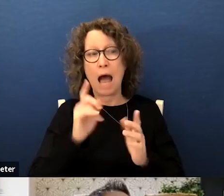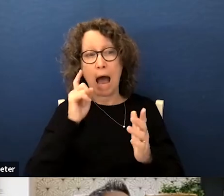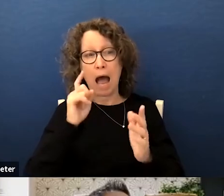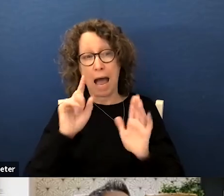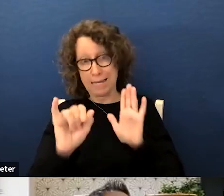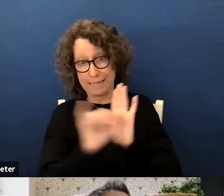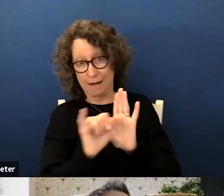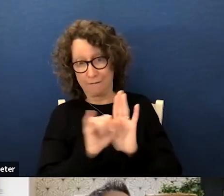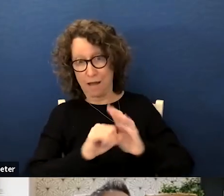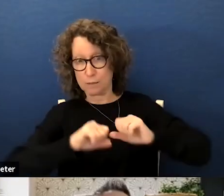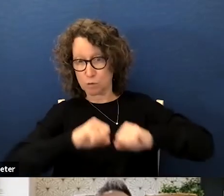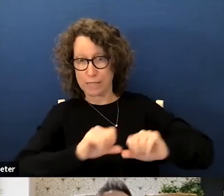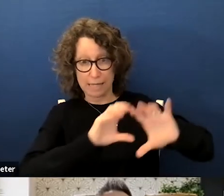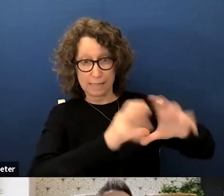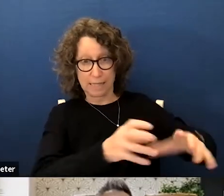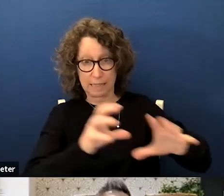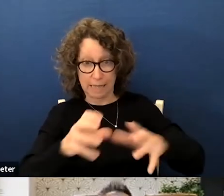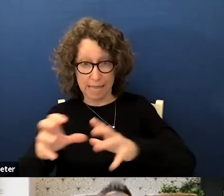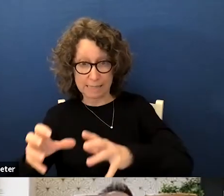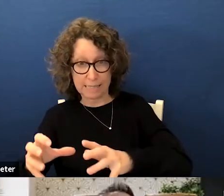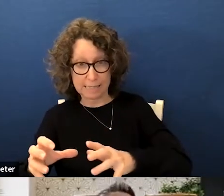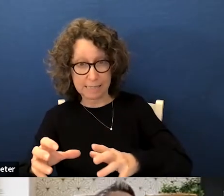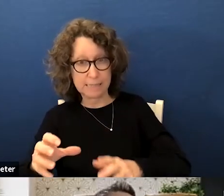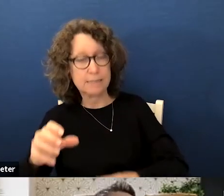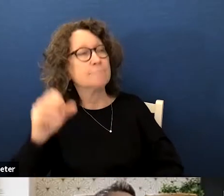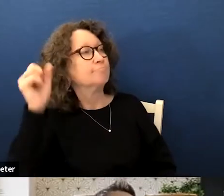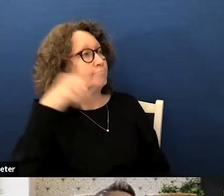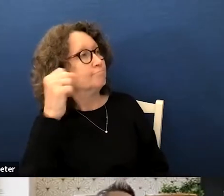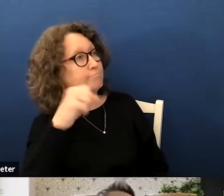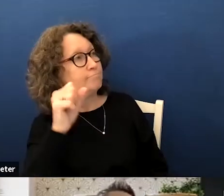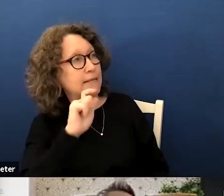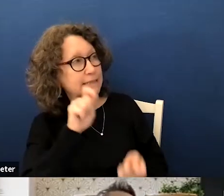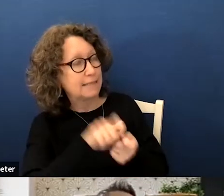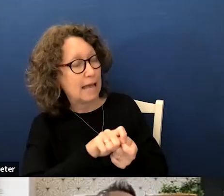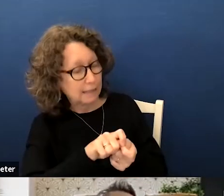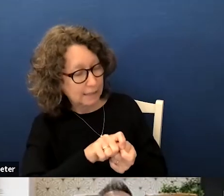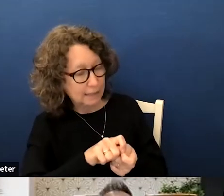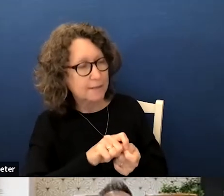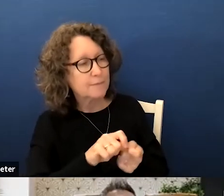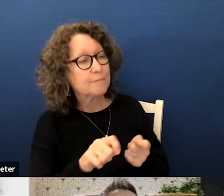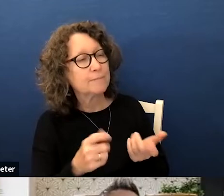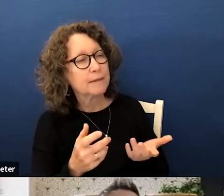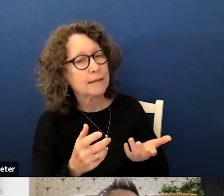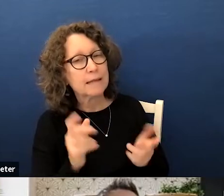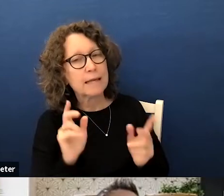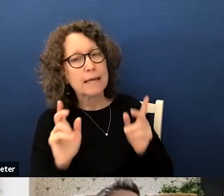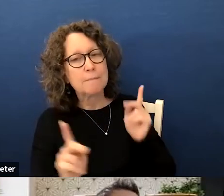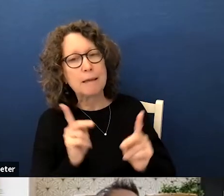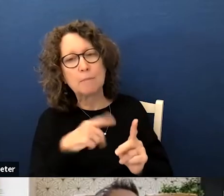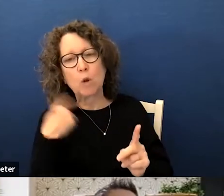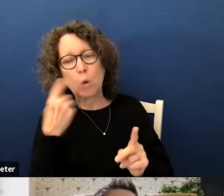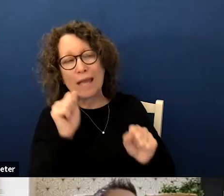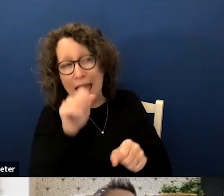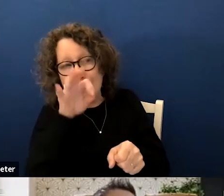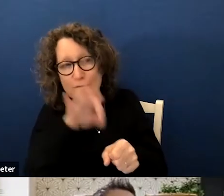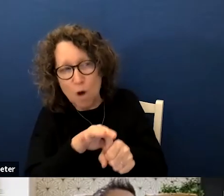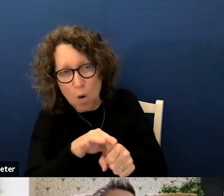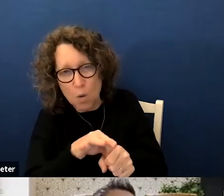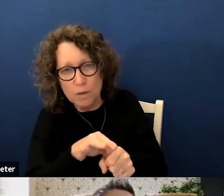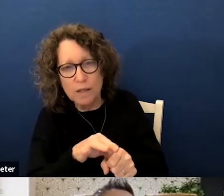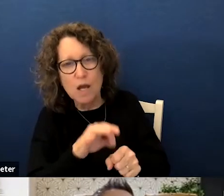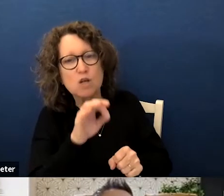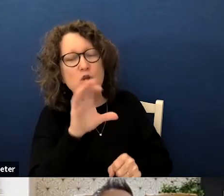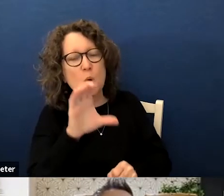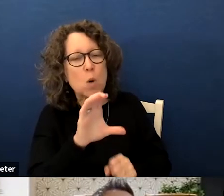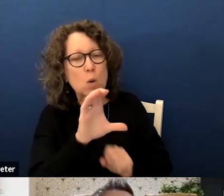protected classes uh exactly of uh essentially folks who can vote so your citizen voting